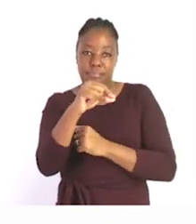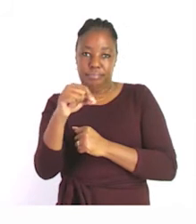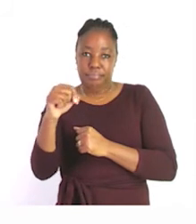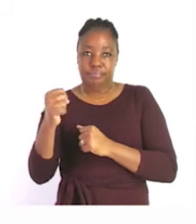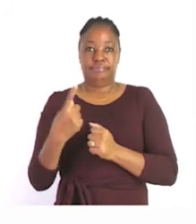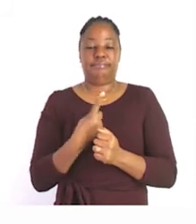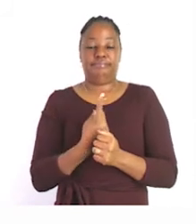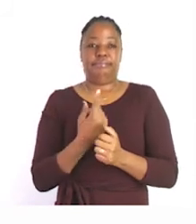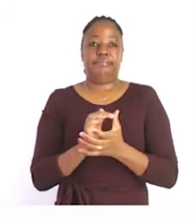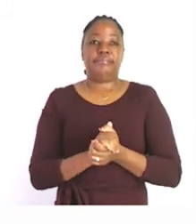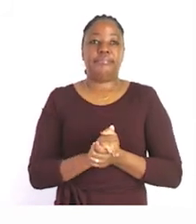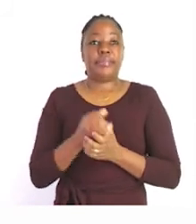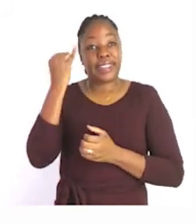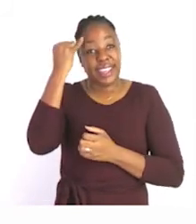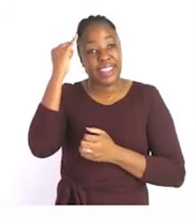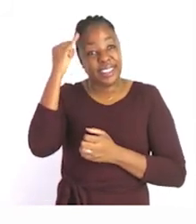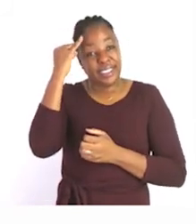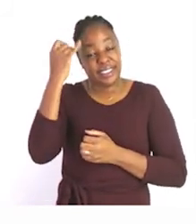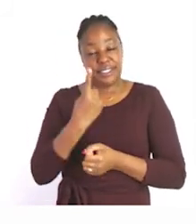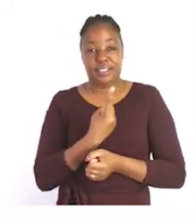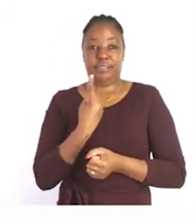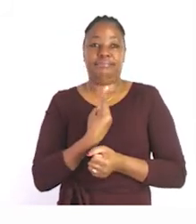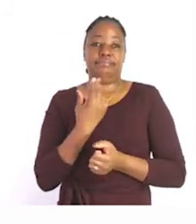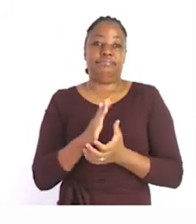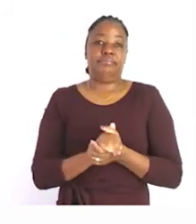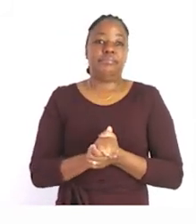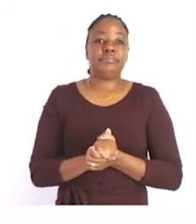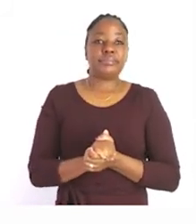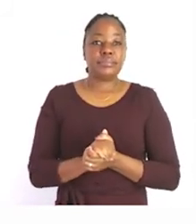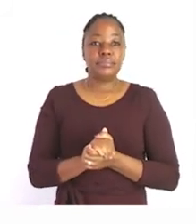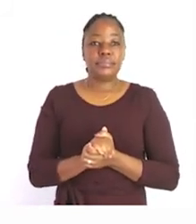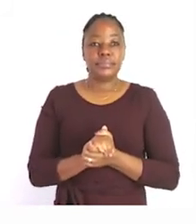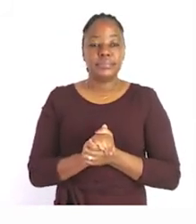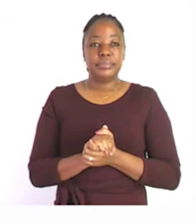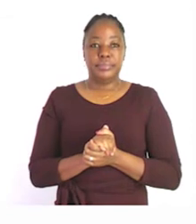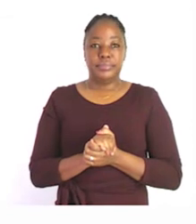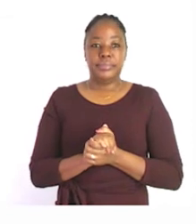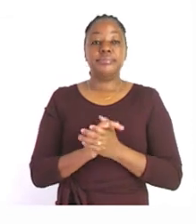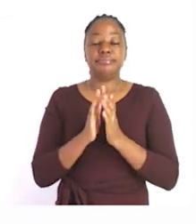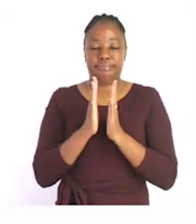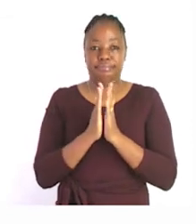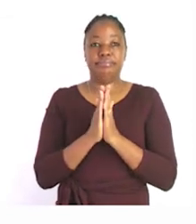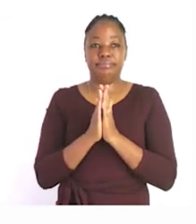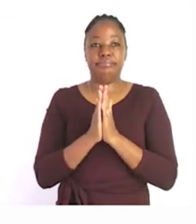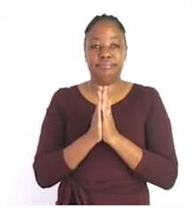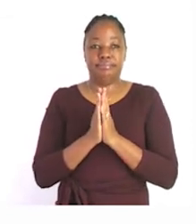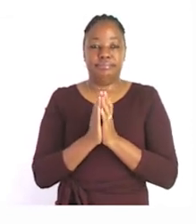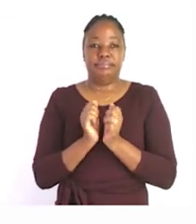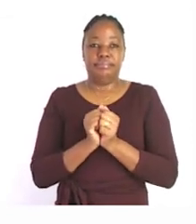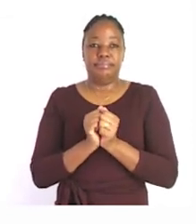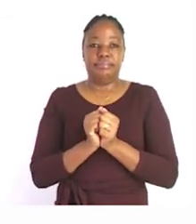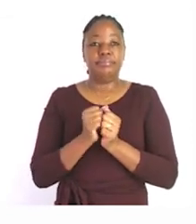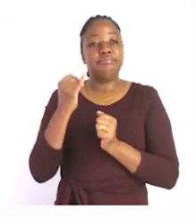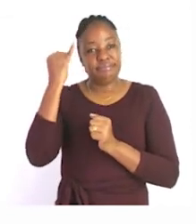autumn as well as what you can wear during autumn as well so i'd like you to please use your imagination as